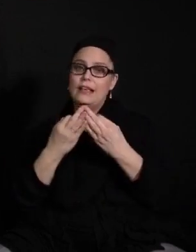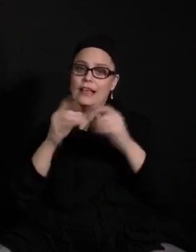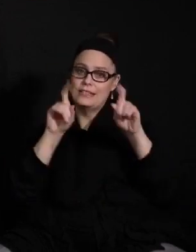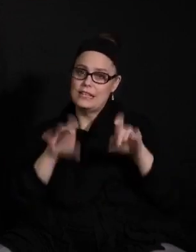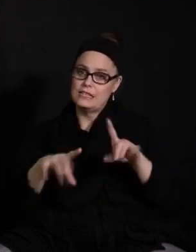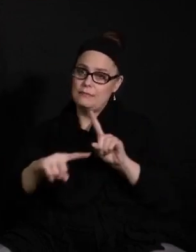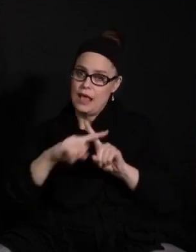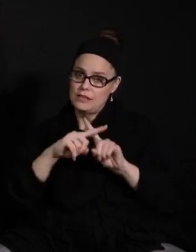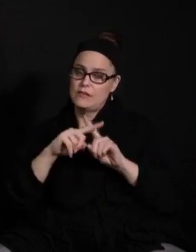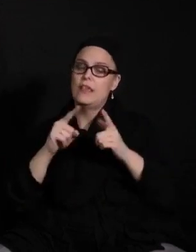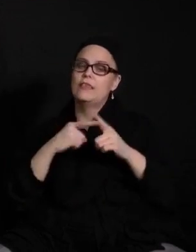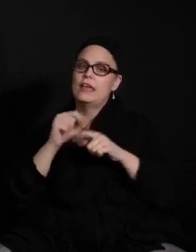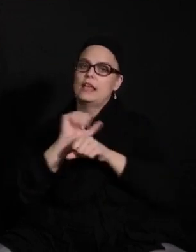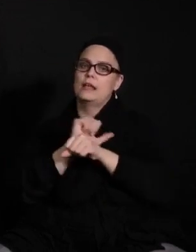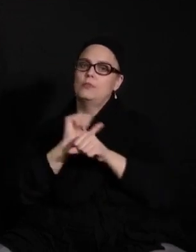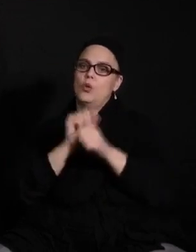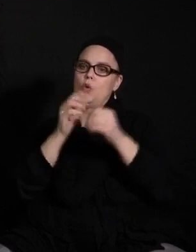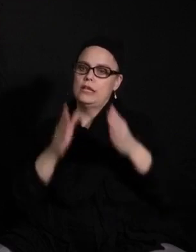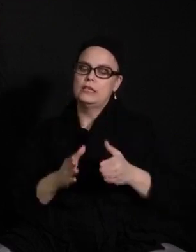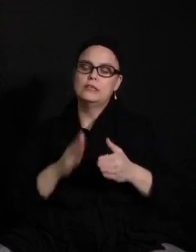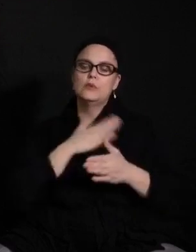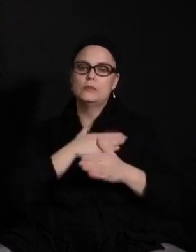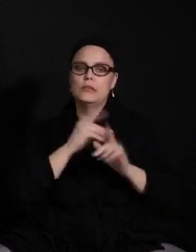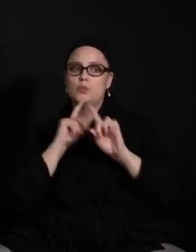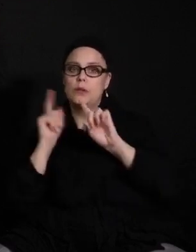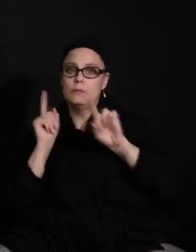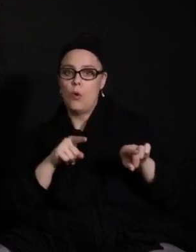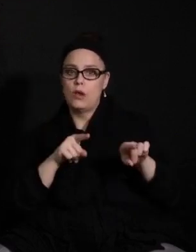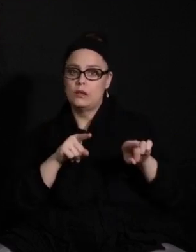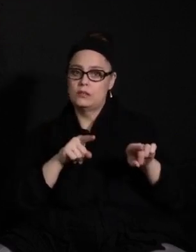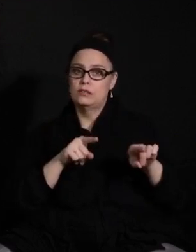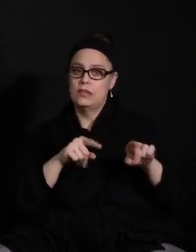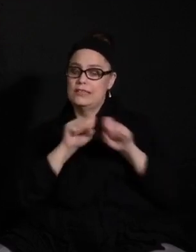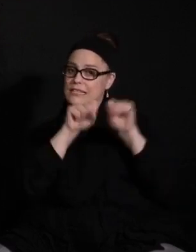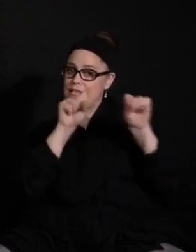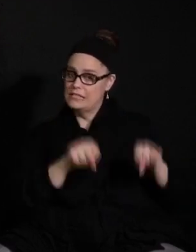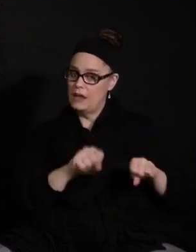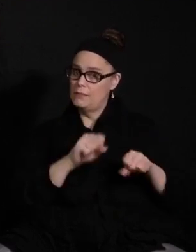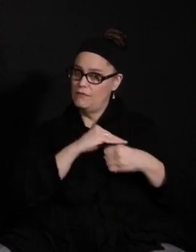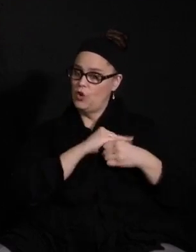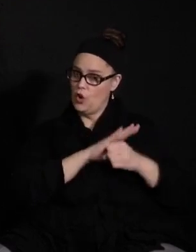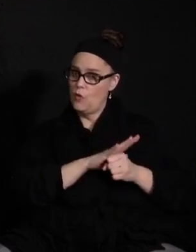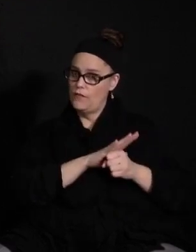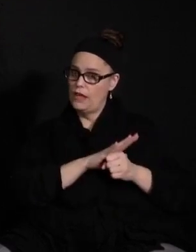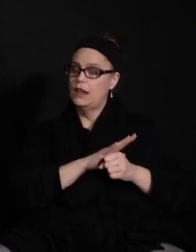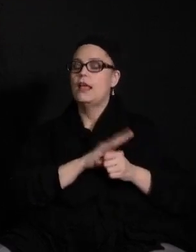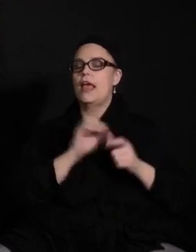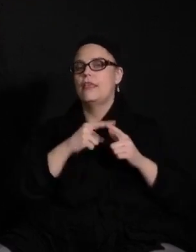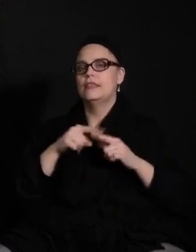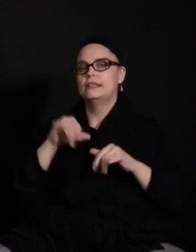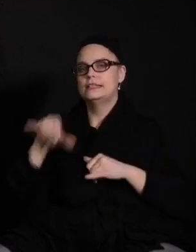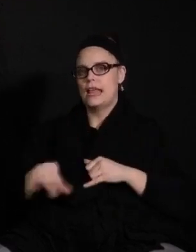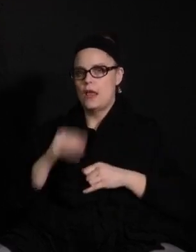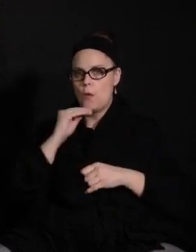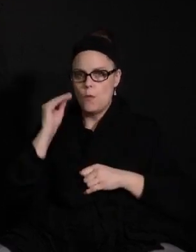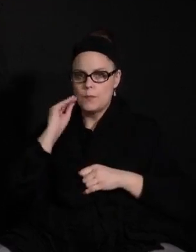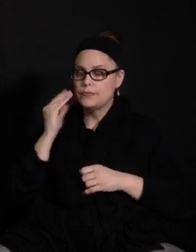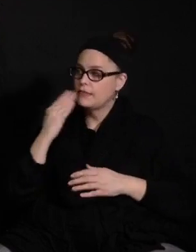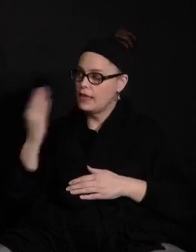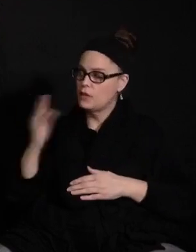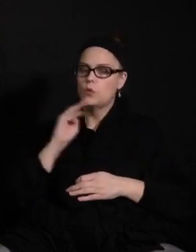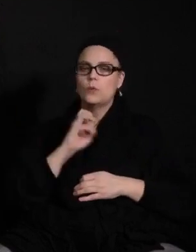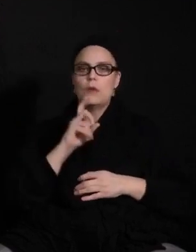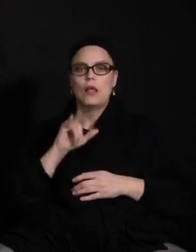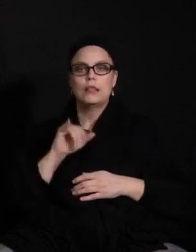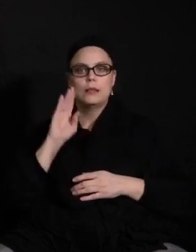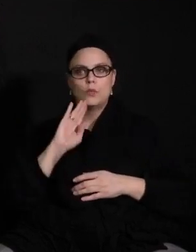would ask that employees would make a report to our COVID system and stay home. Great. Thank you, Mary. Next question is from Molly Brown, a